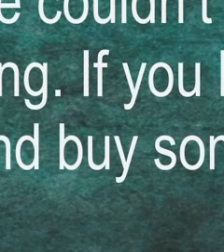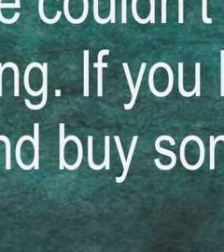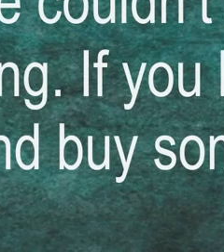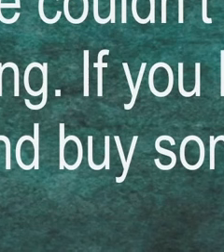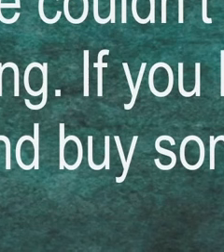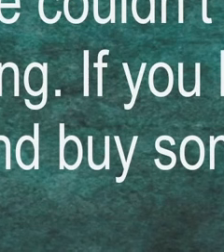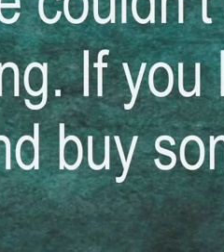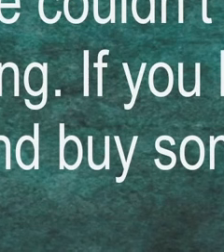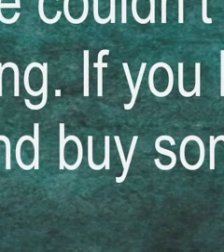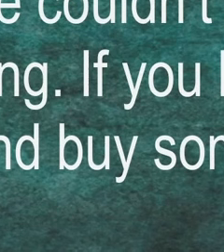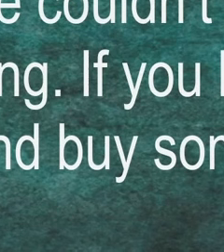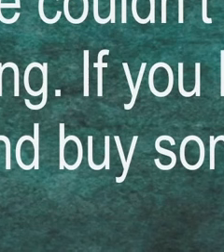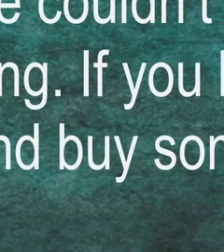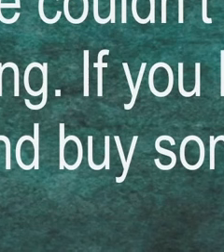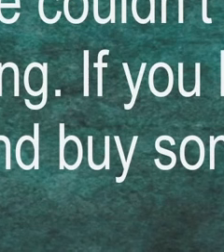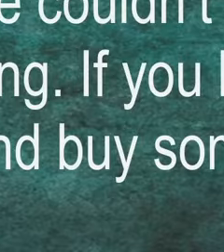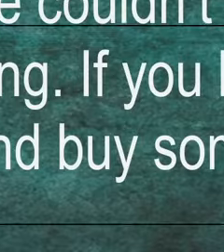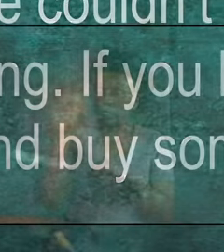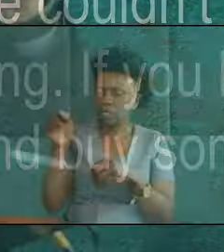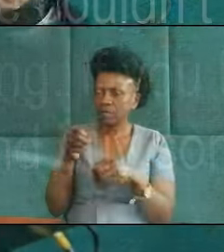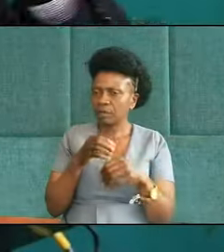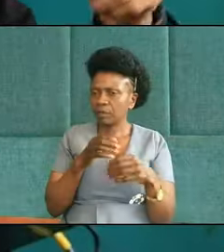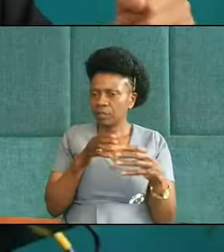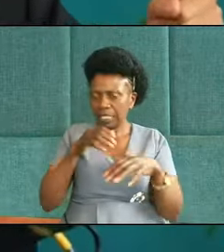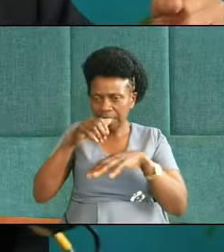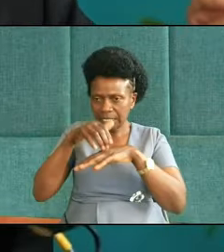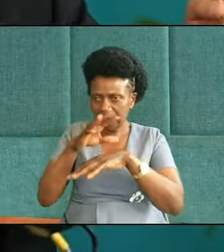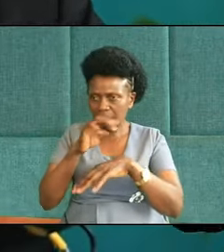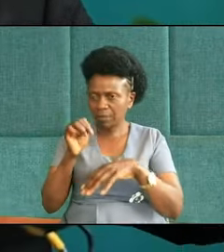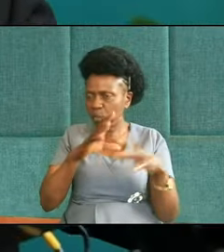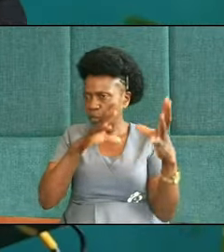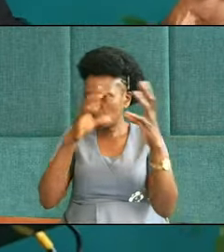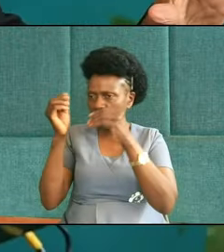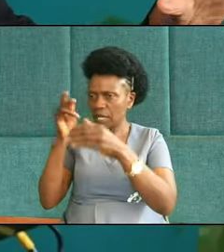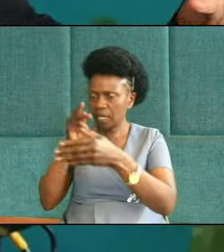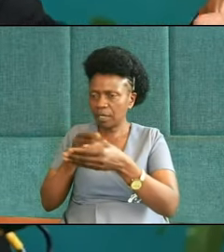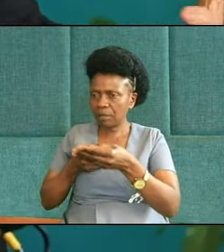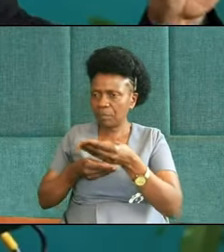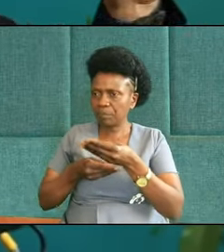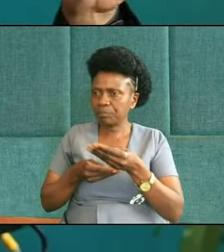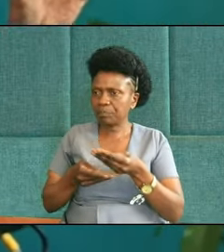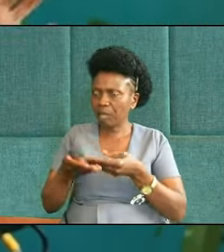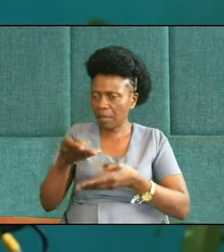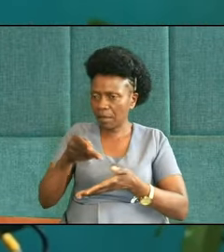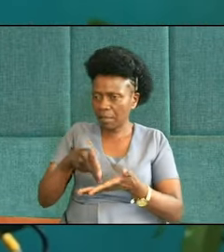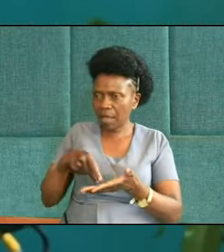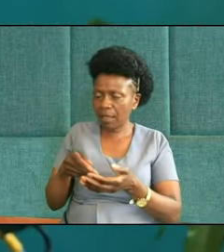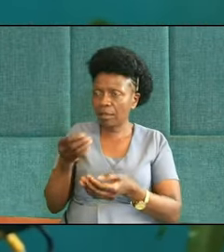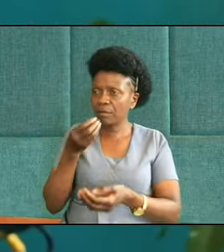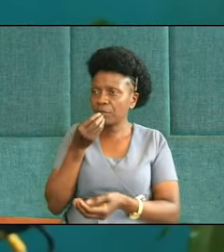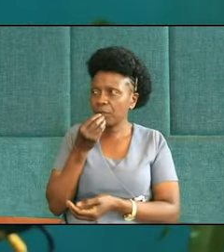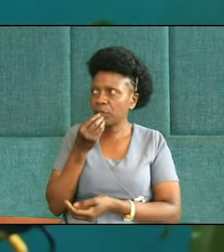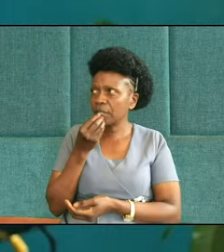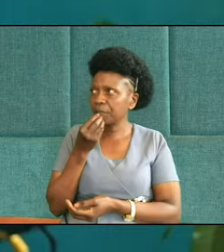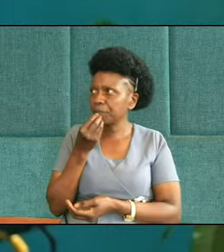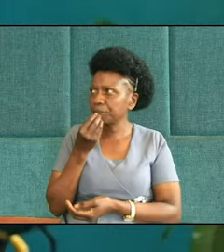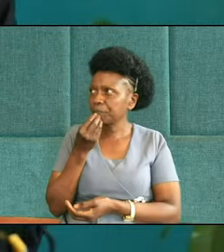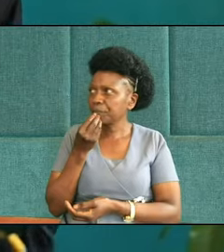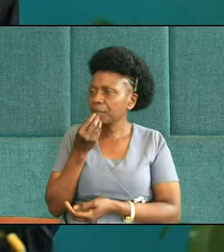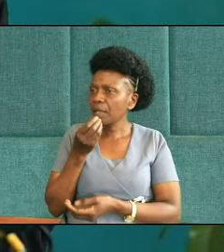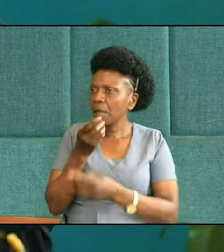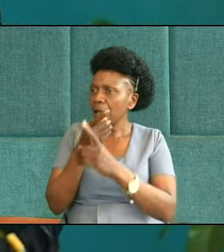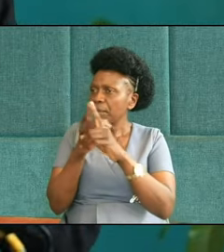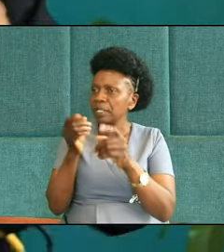down and buy some food. Ah, now, remember the first time they went down, Jacob the father said, I'm not going to let Benjamin go, I